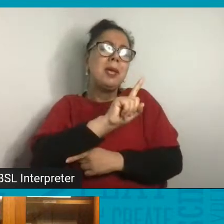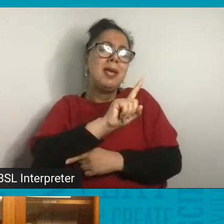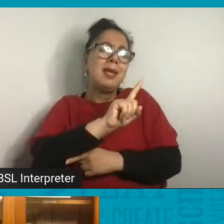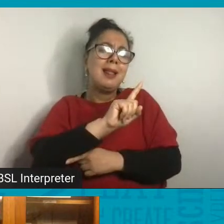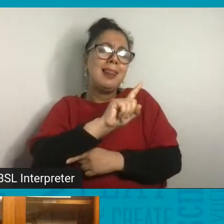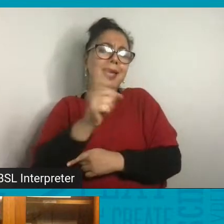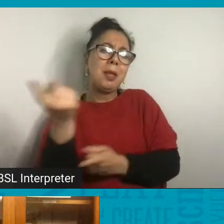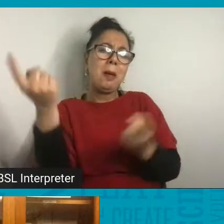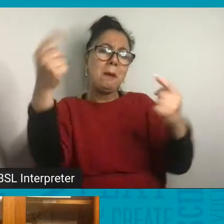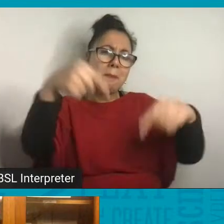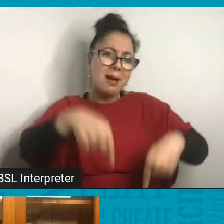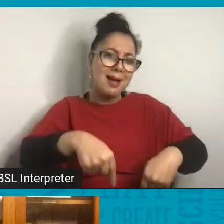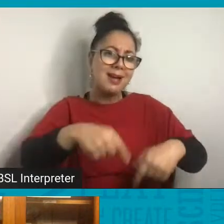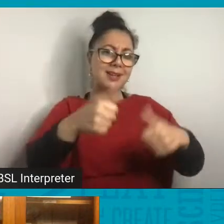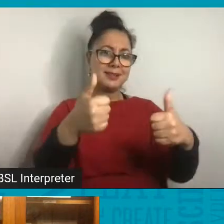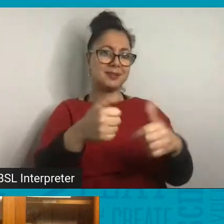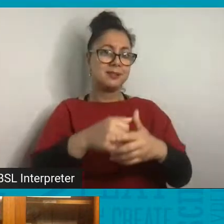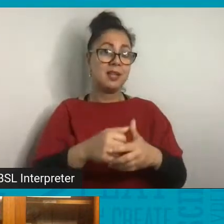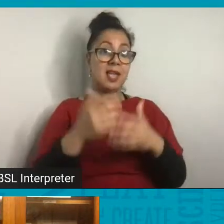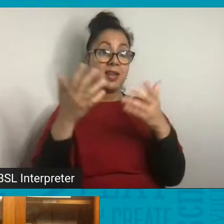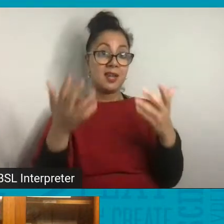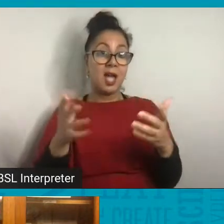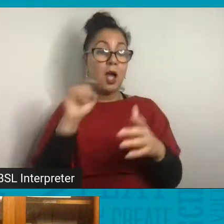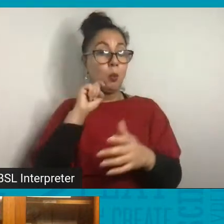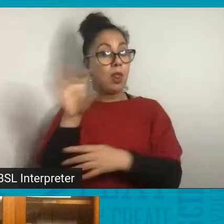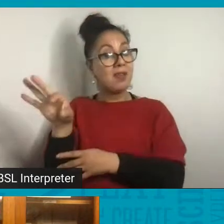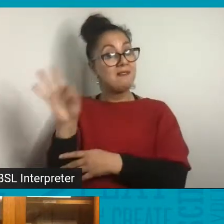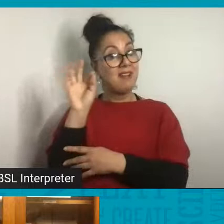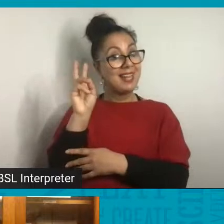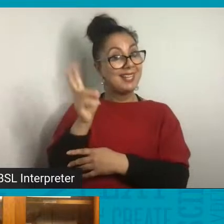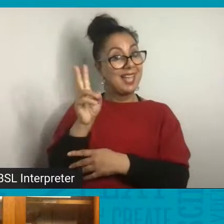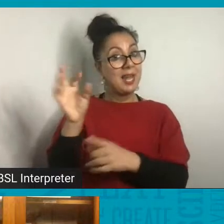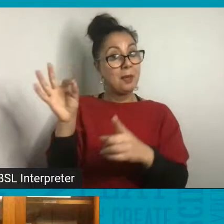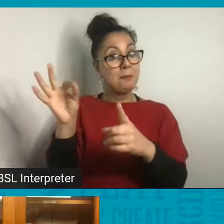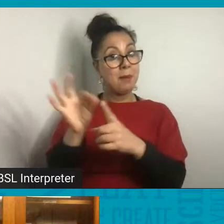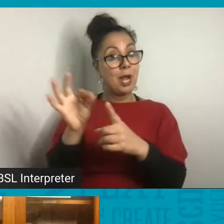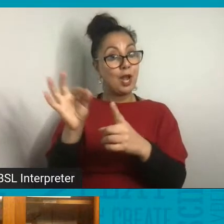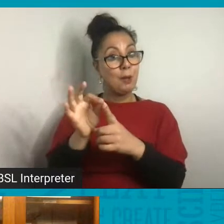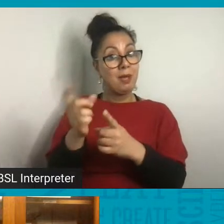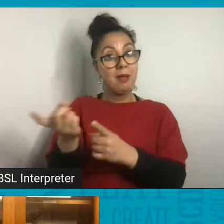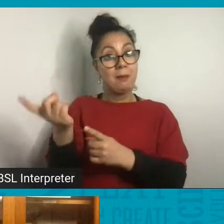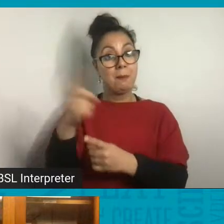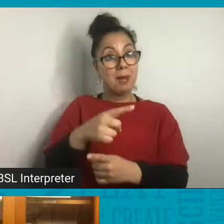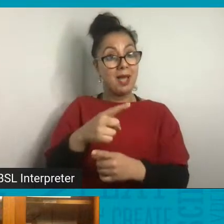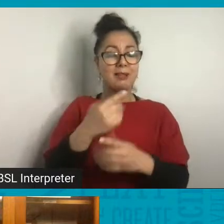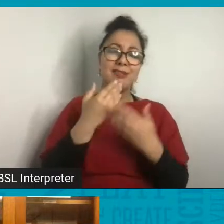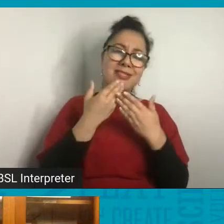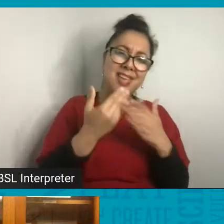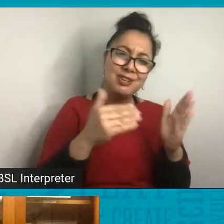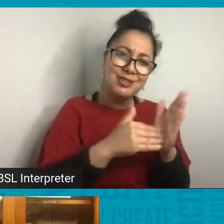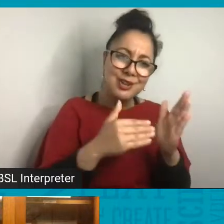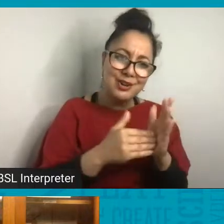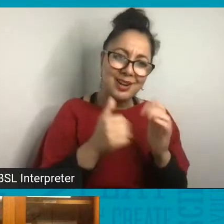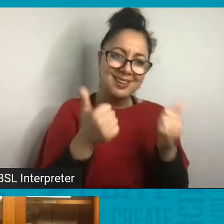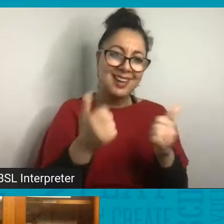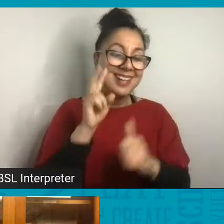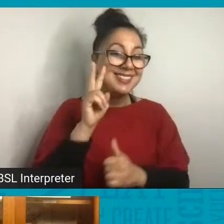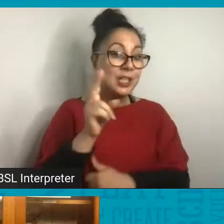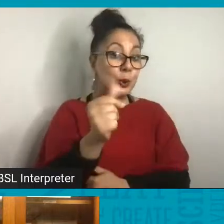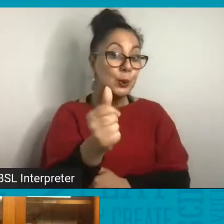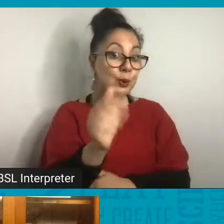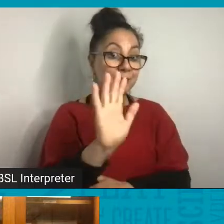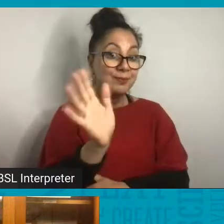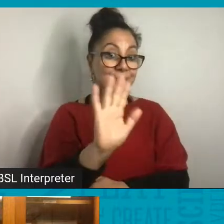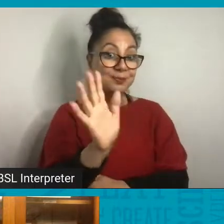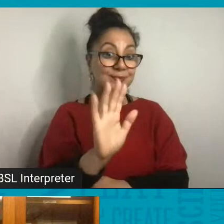Yes. And I'm going to invite Paloma back onto the screen. So thank you, Sorian, and I'll see you in a moment.